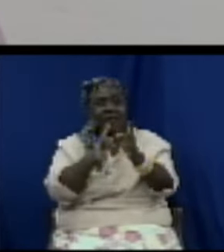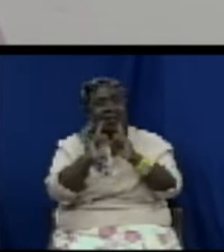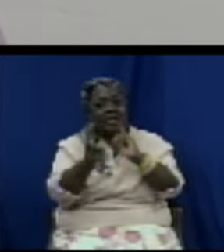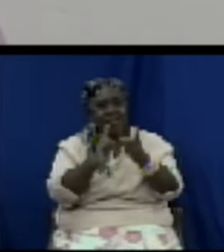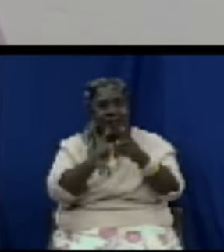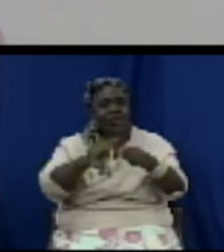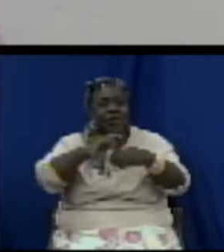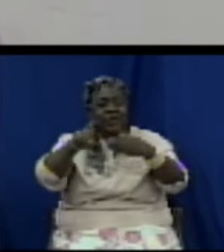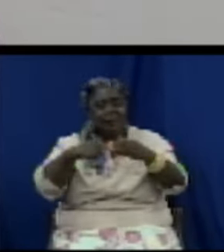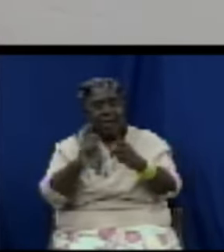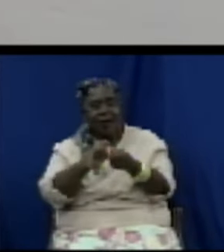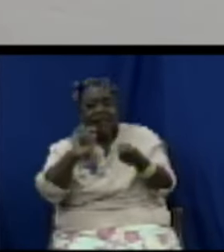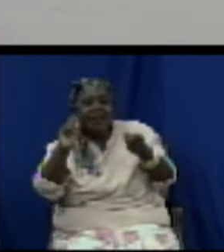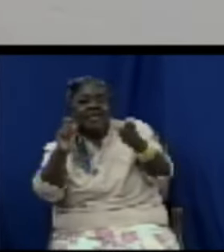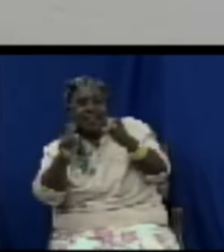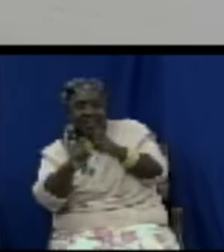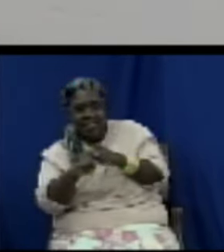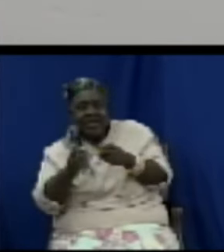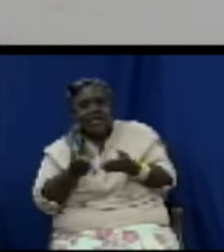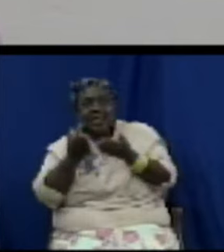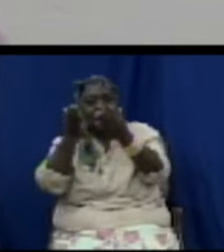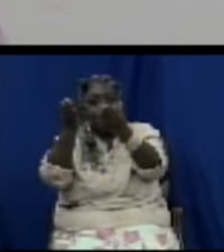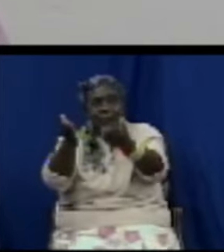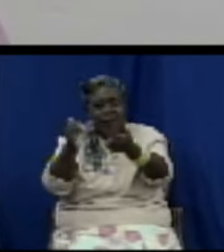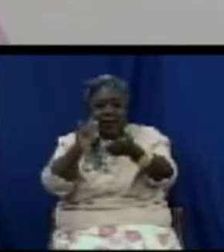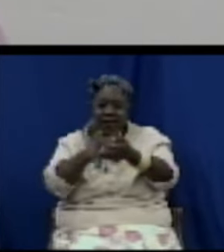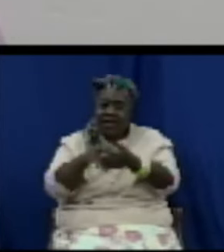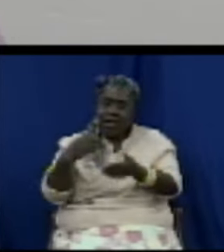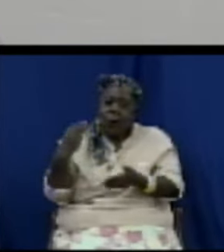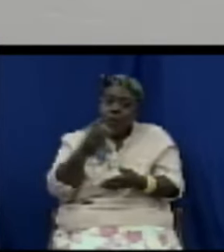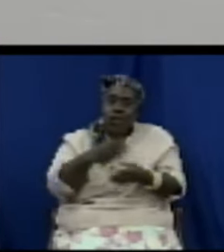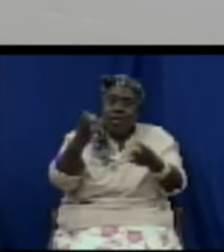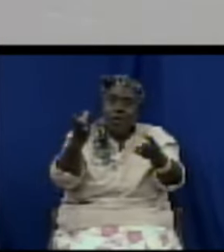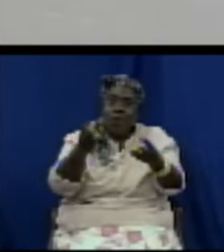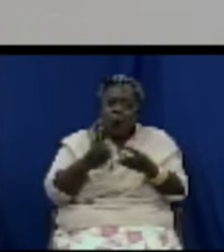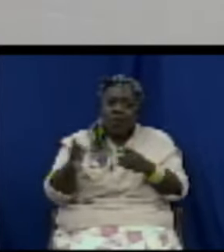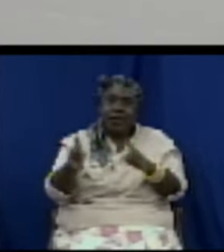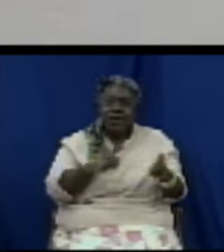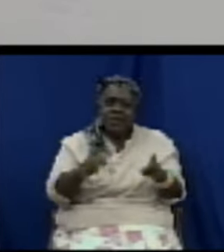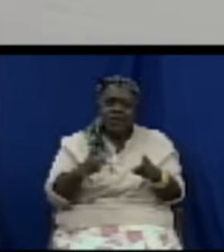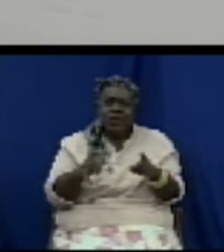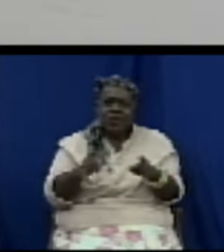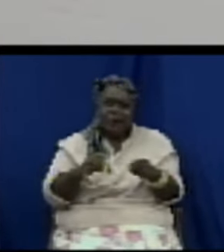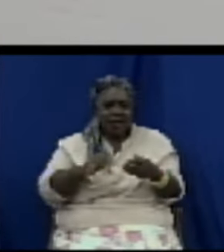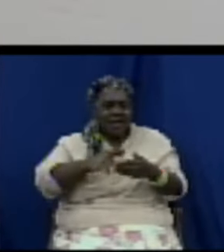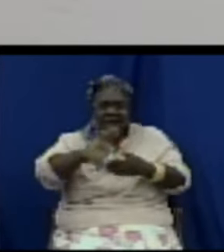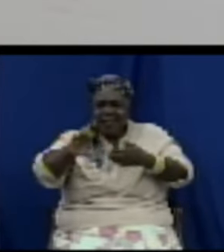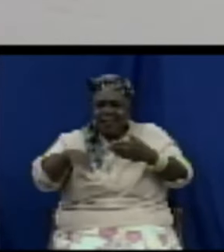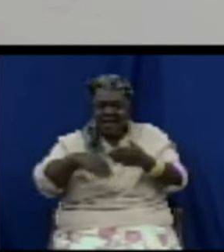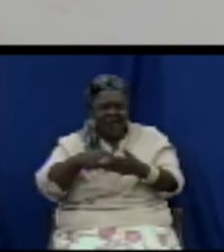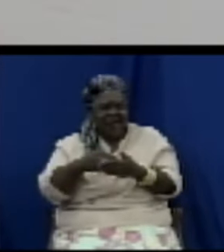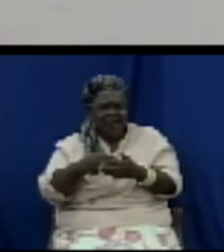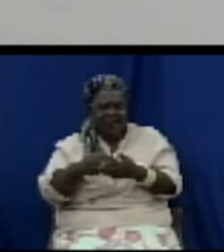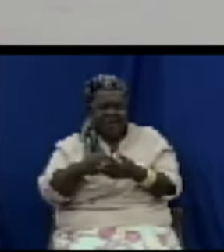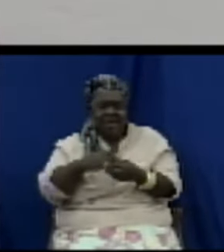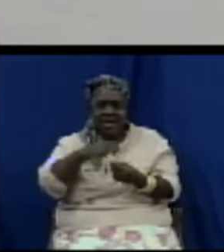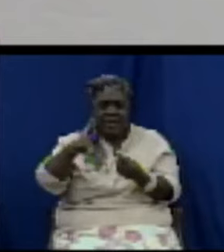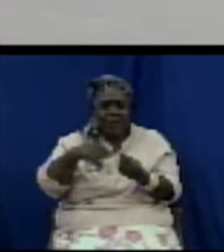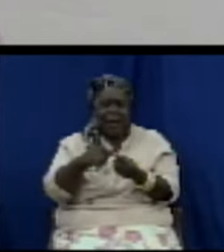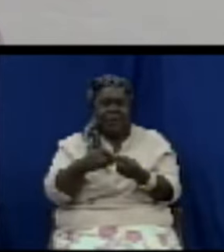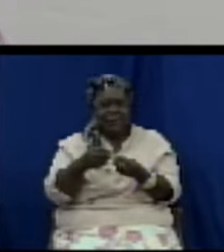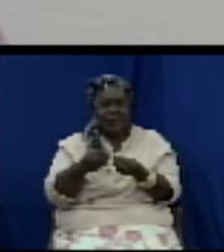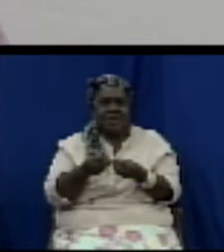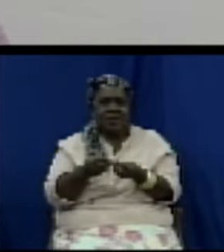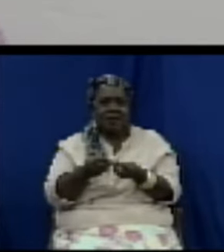are really premised on trust and trust building and something that we often take for granted when